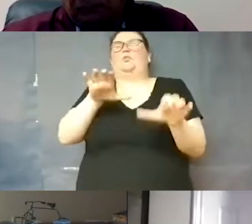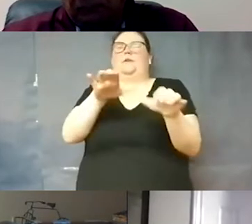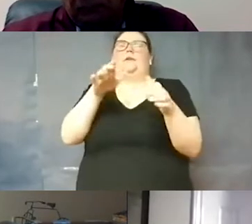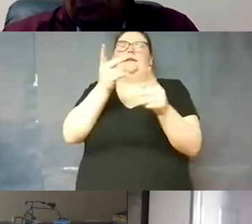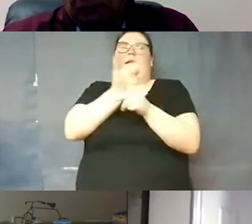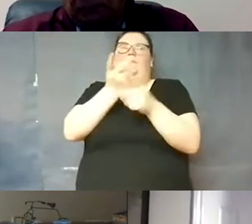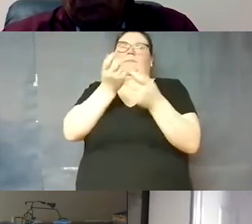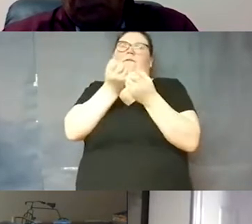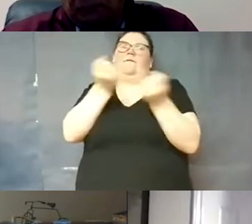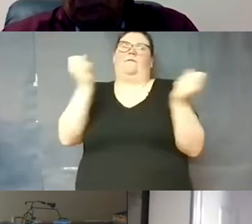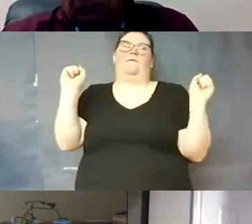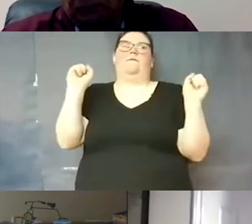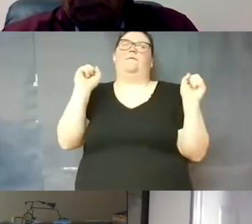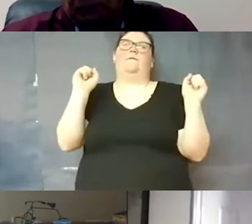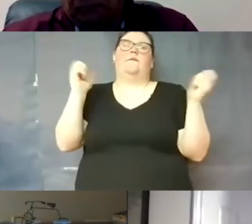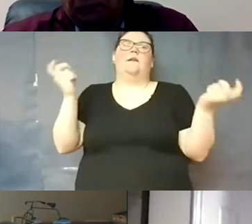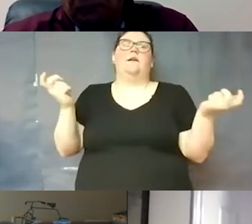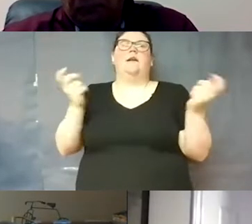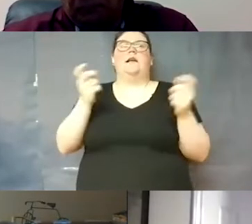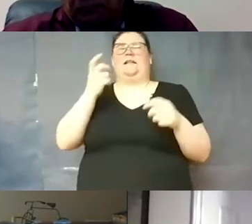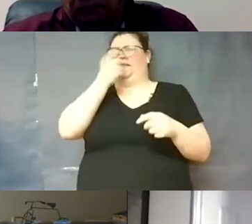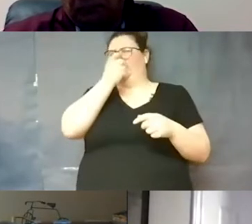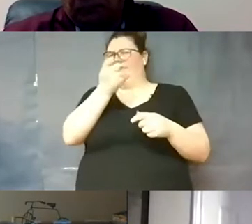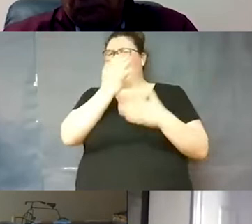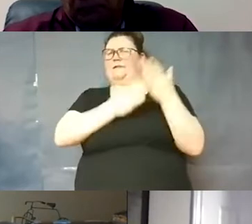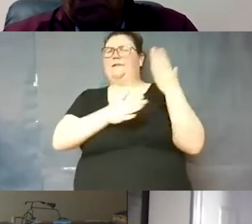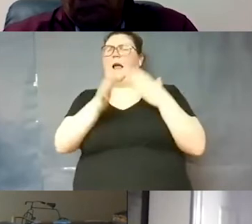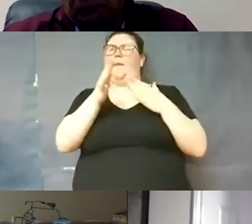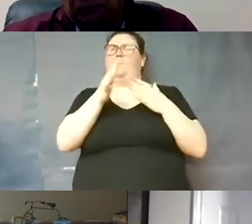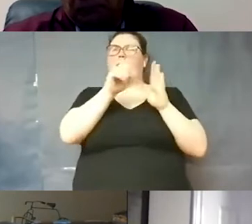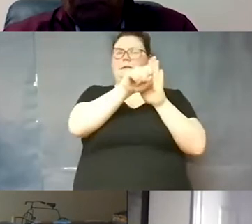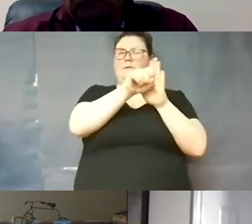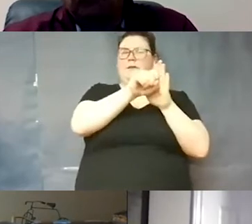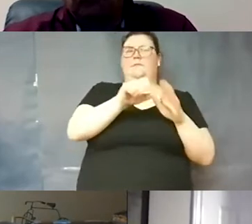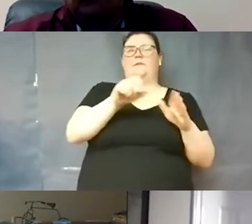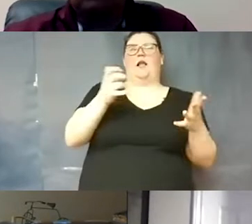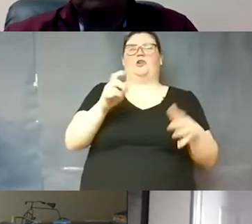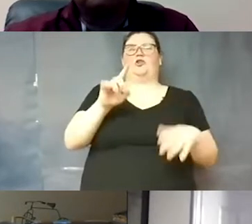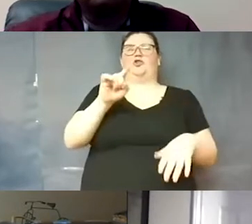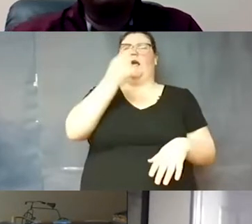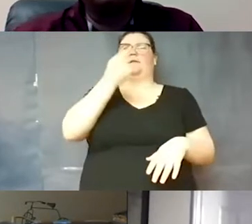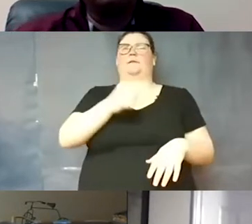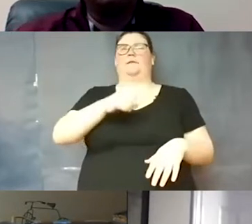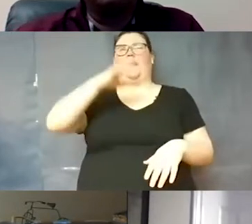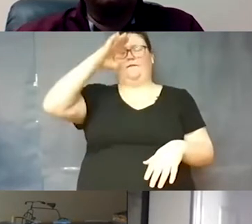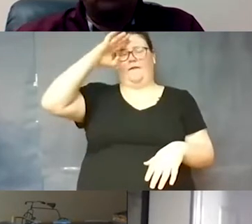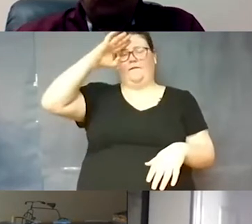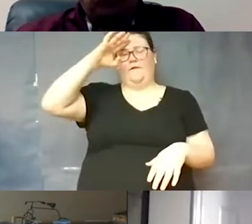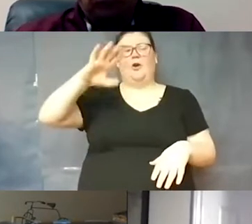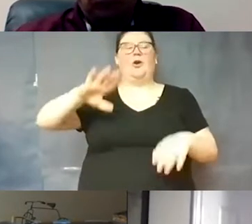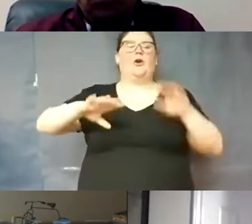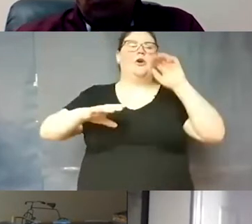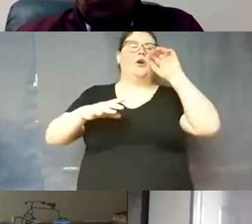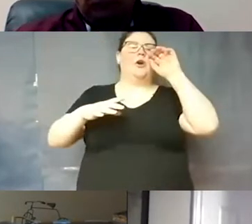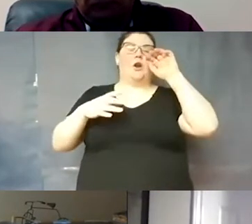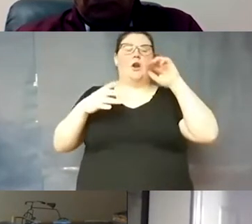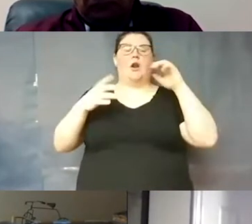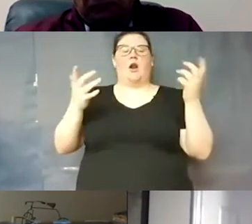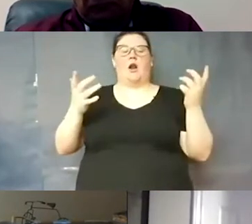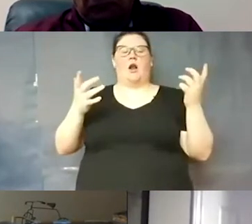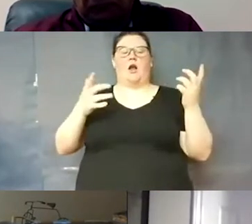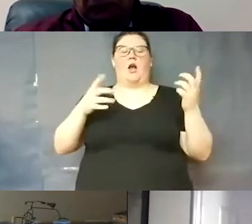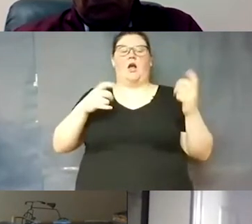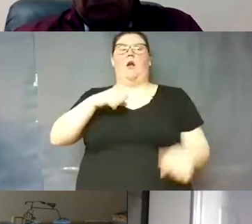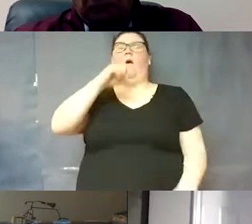last couple of months that some of the symptoms that people think are just the slam dunks you know fever and these course coughs